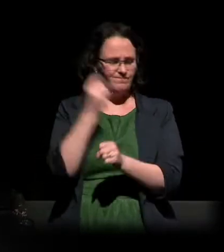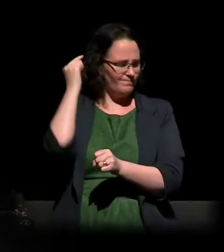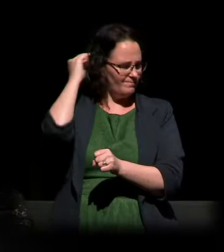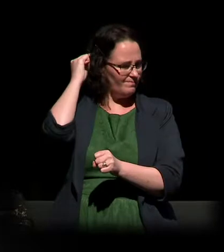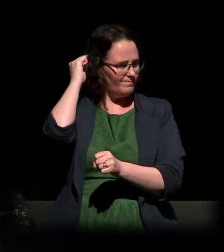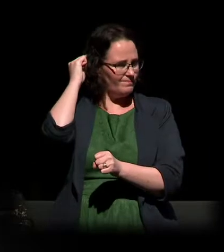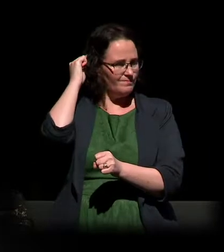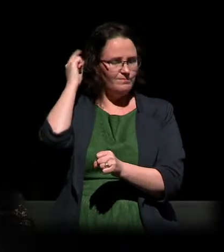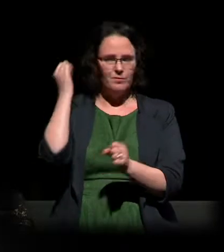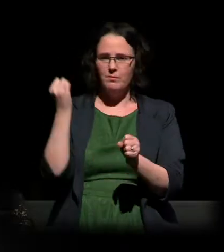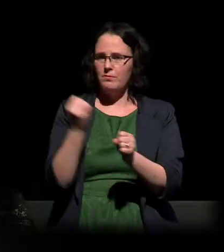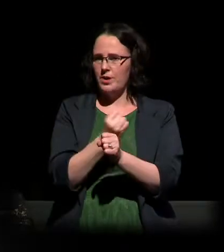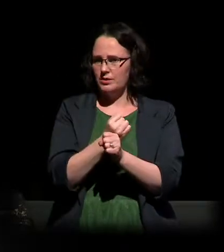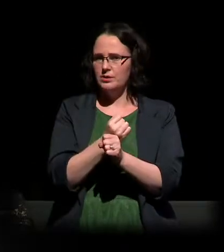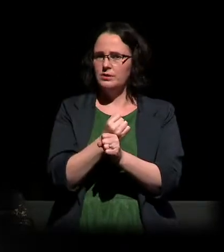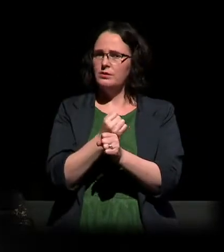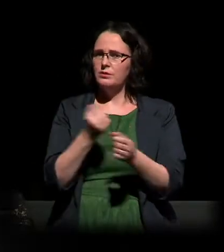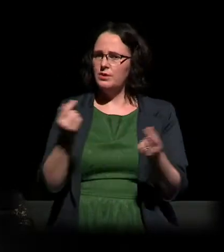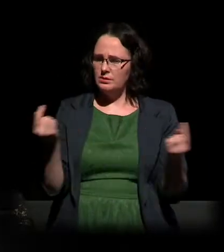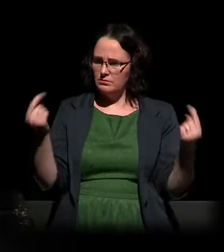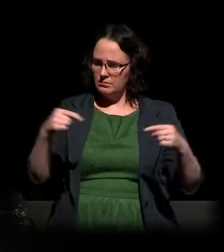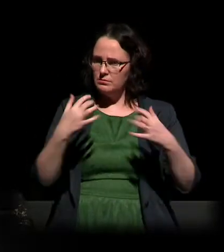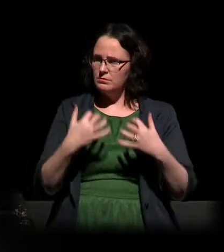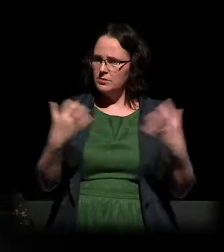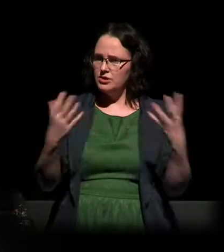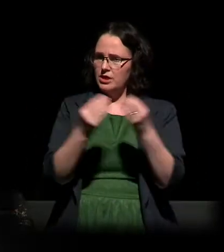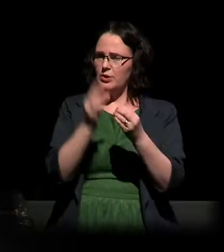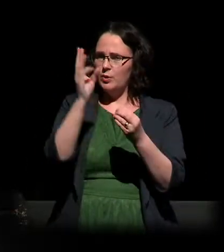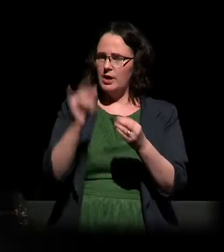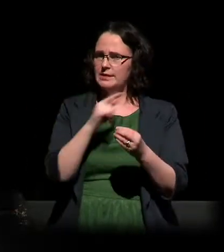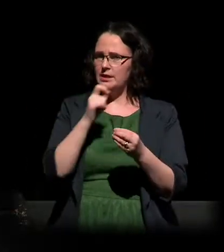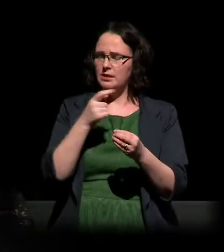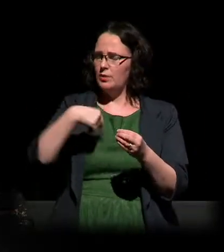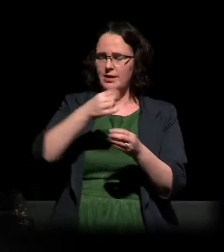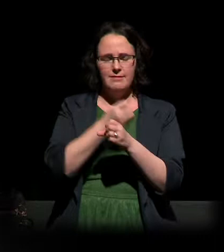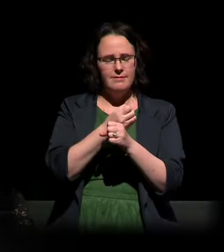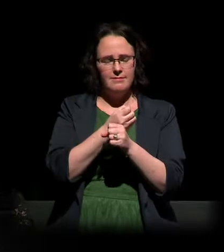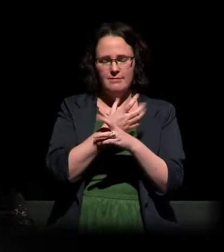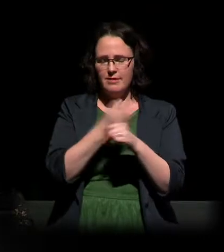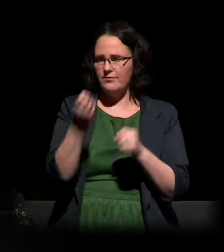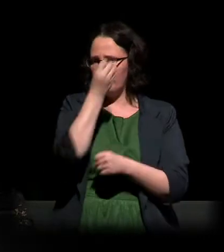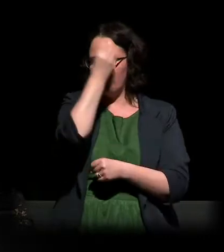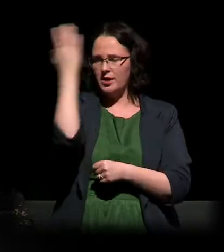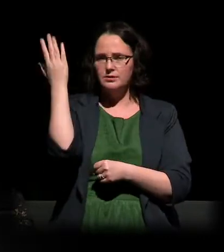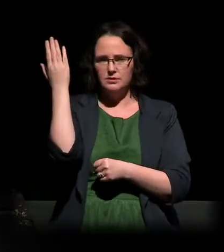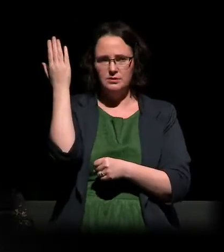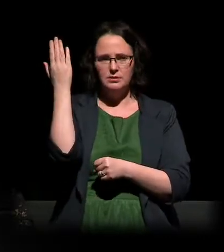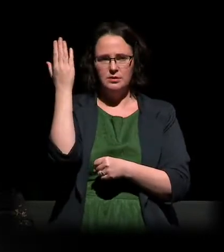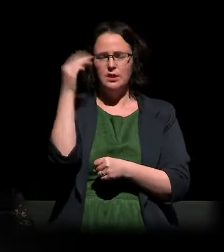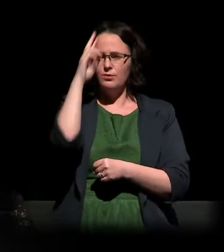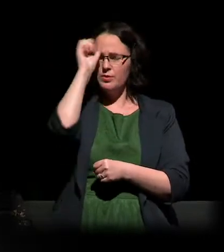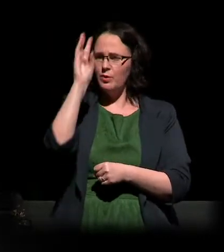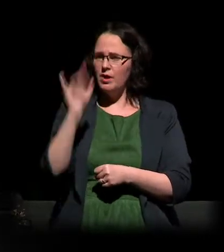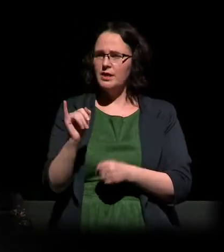to affirm that we will never forget. We remember because it is a means of showing our solidarity